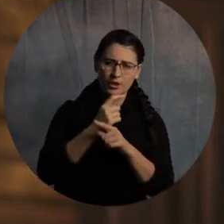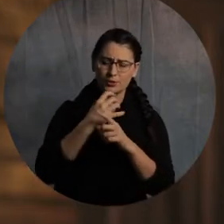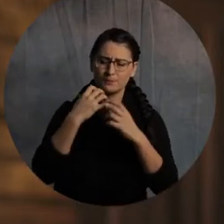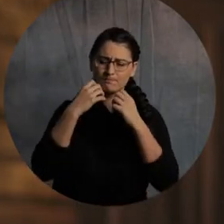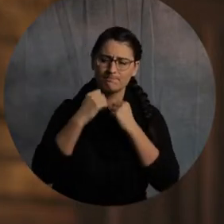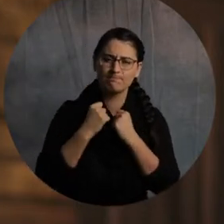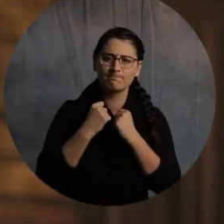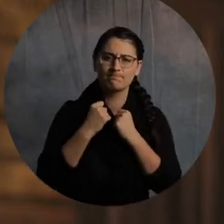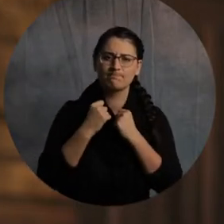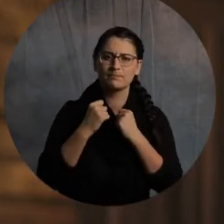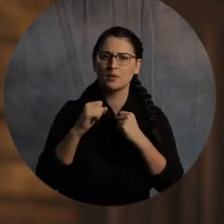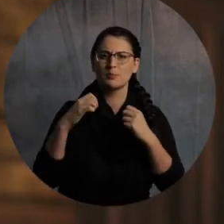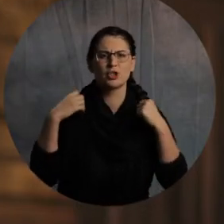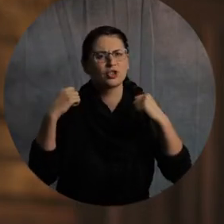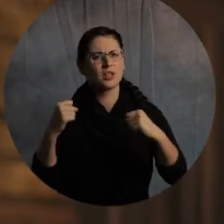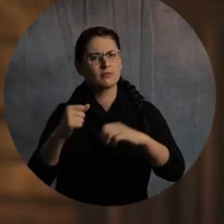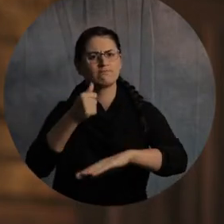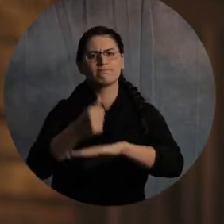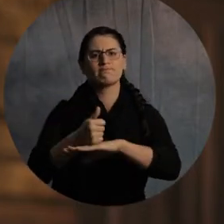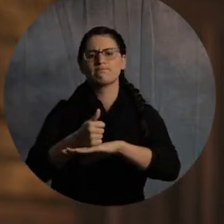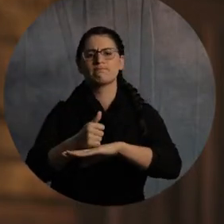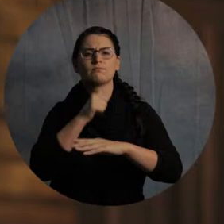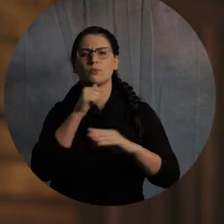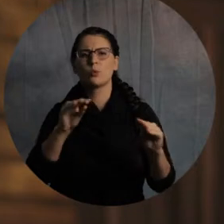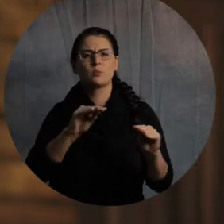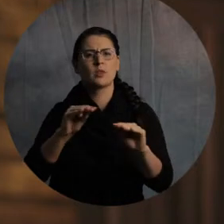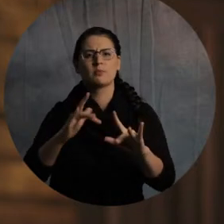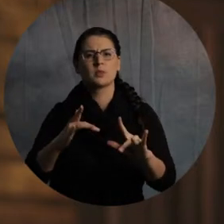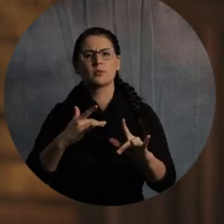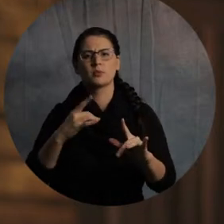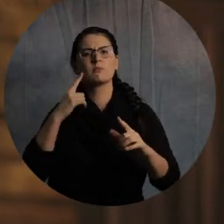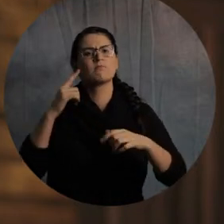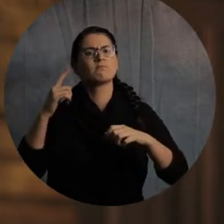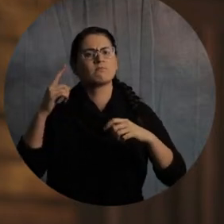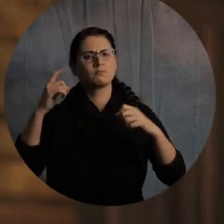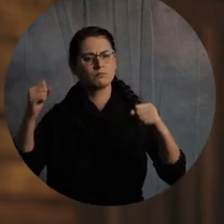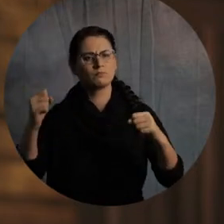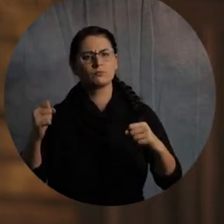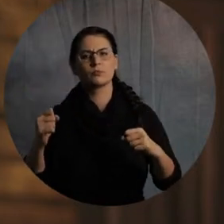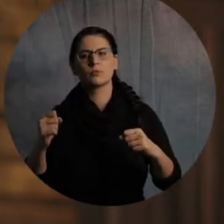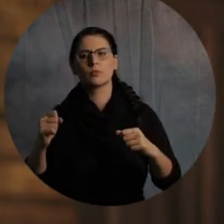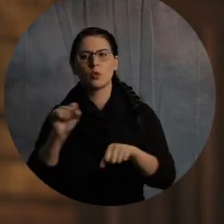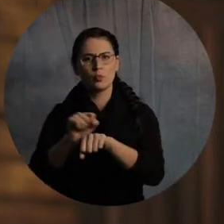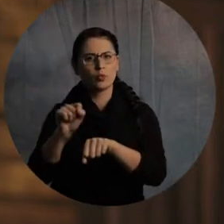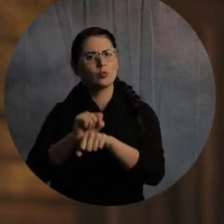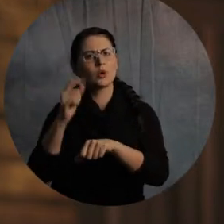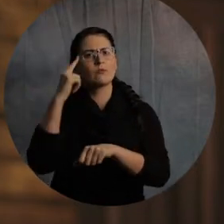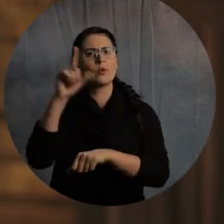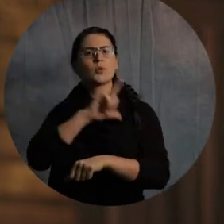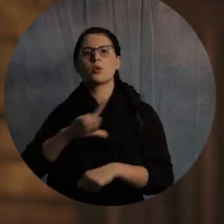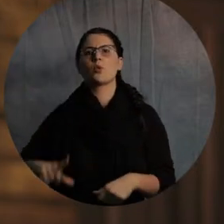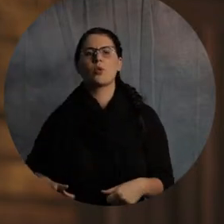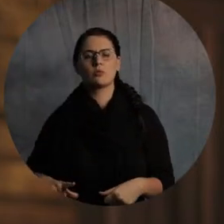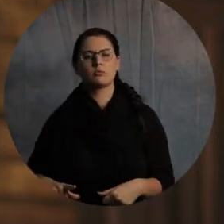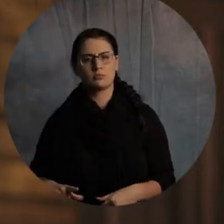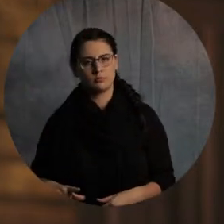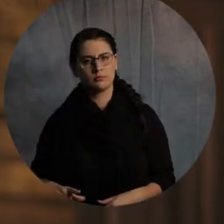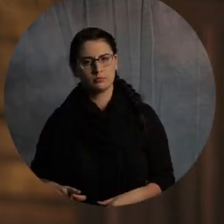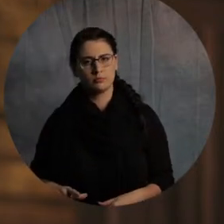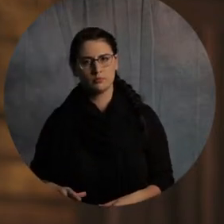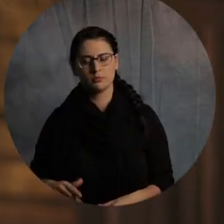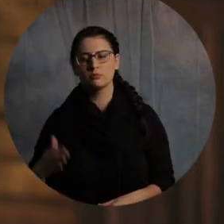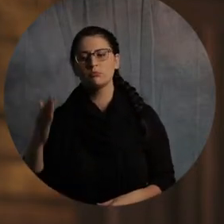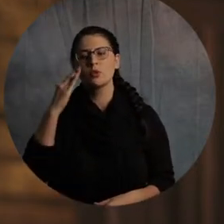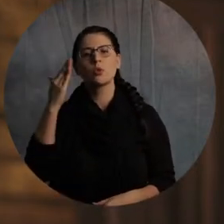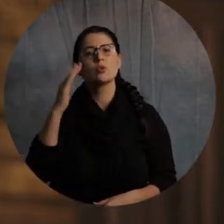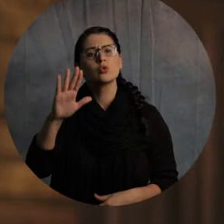steadfast, immovable, always abounding in the work of the Lord, knowing that in the Lord, your